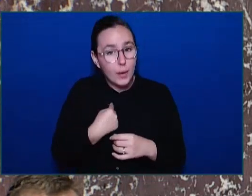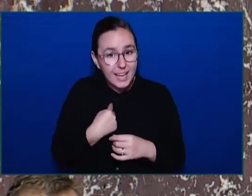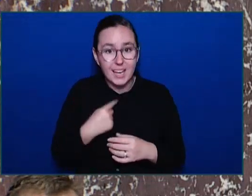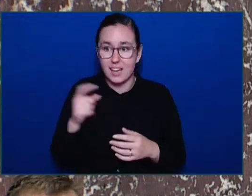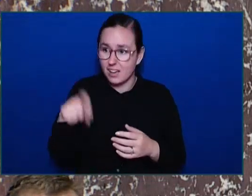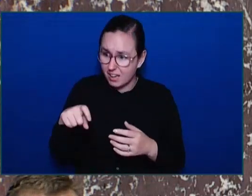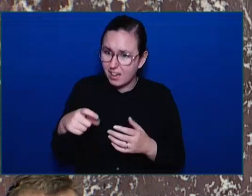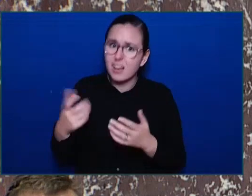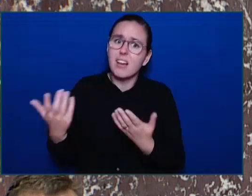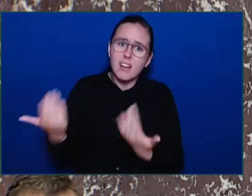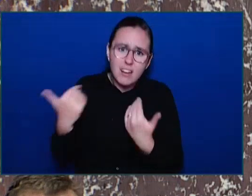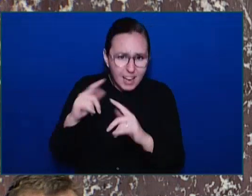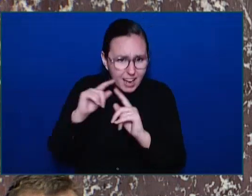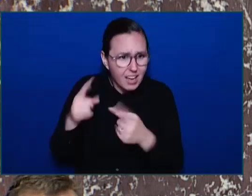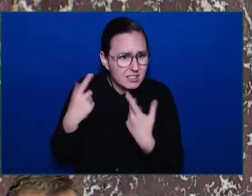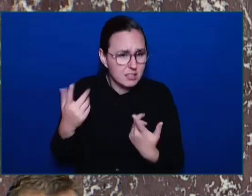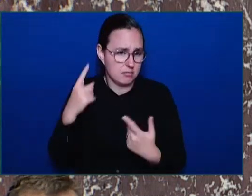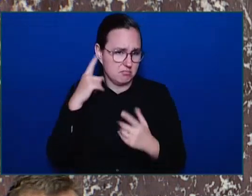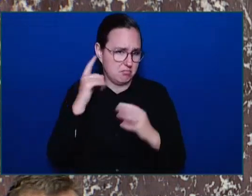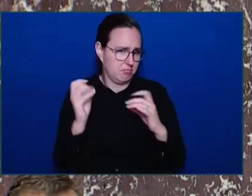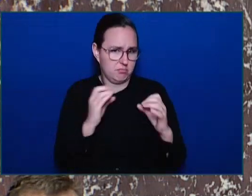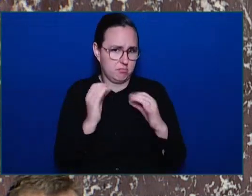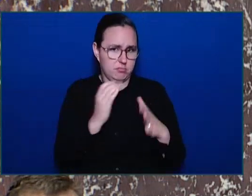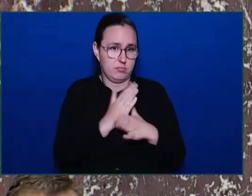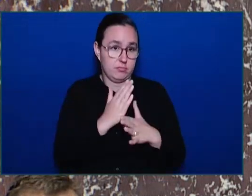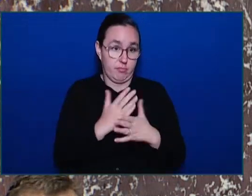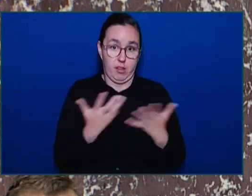That's okay. Wow. Wow.